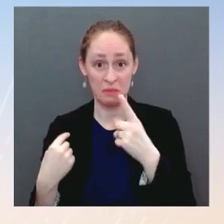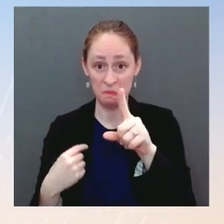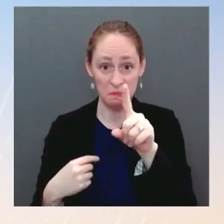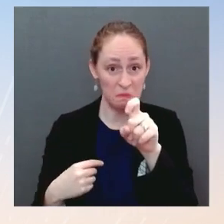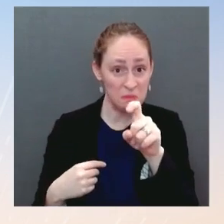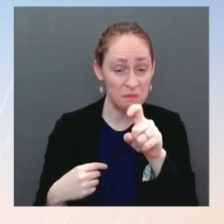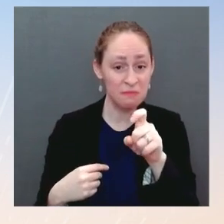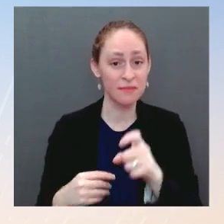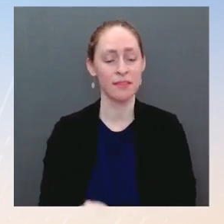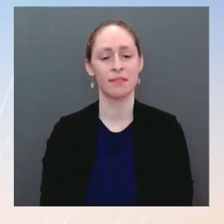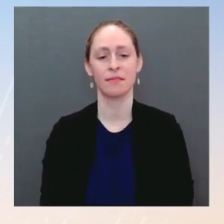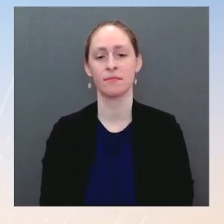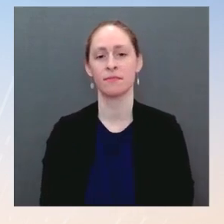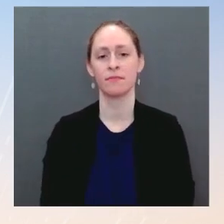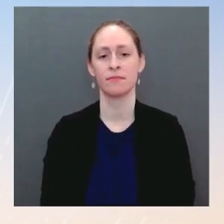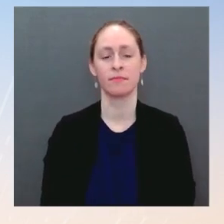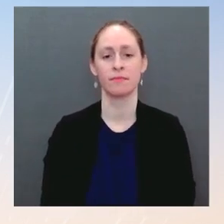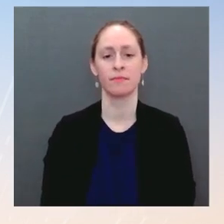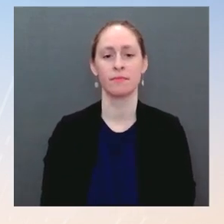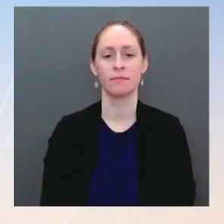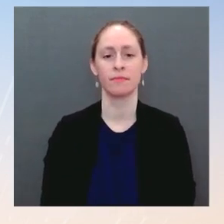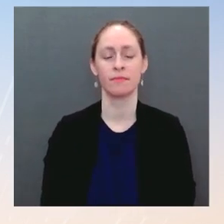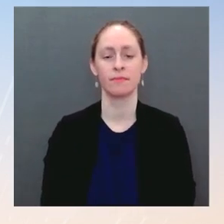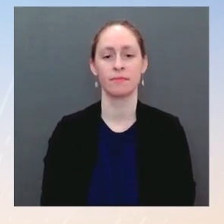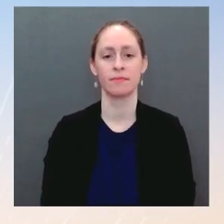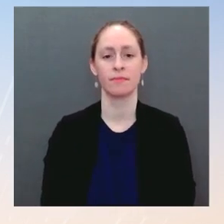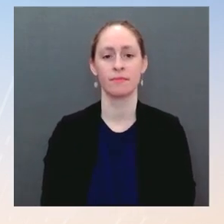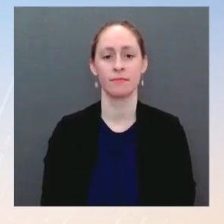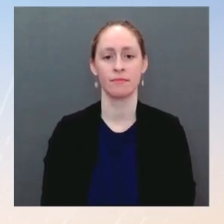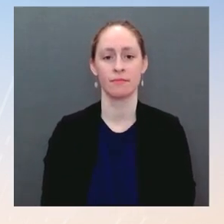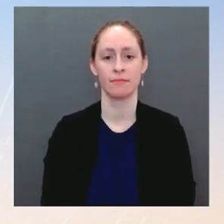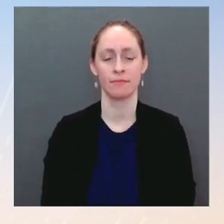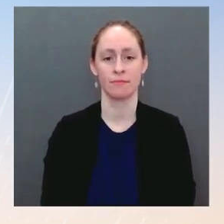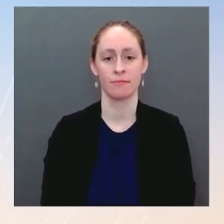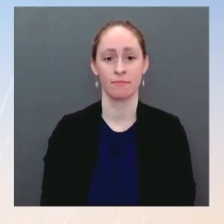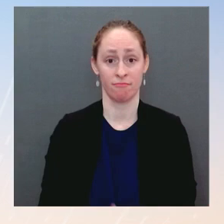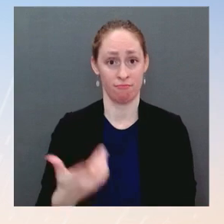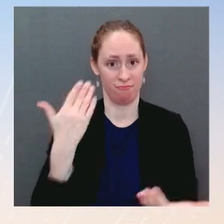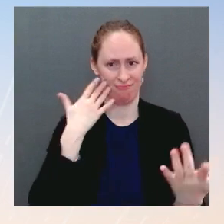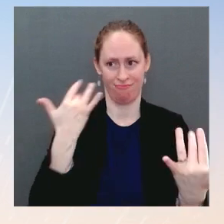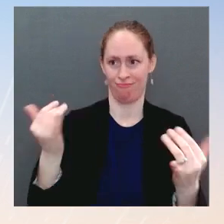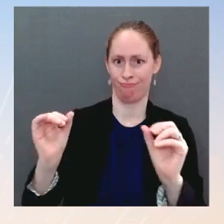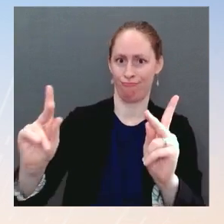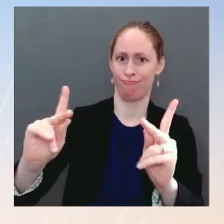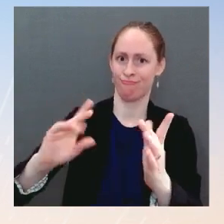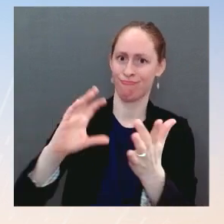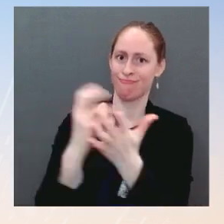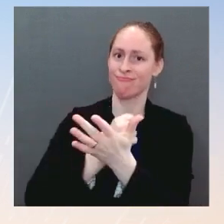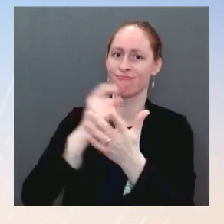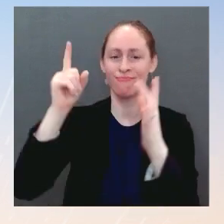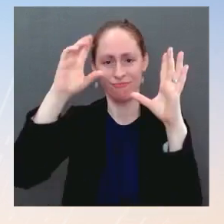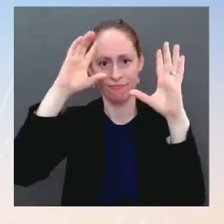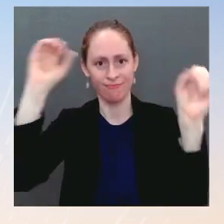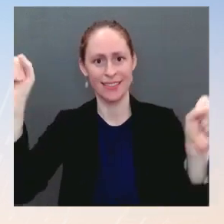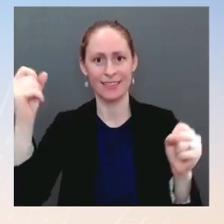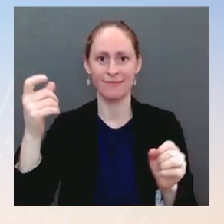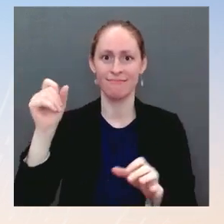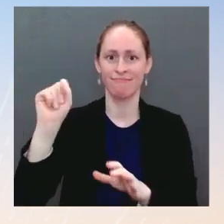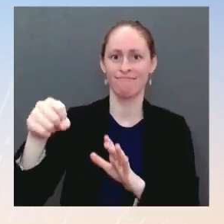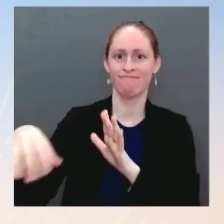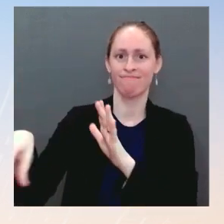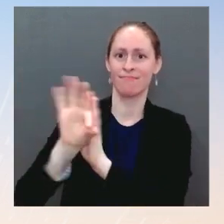this is his one opportunity to do this, and he's in this moment in Washington where, you know, that's very unlike